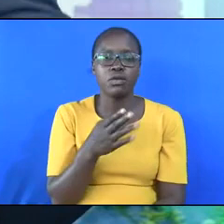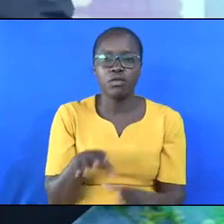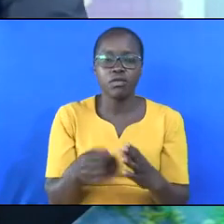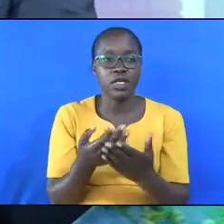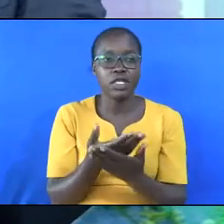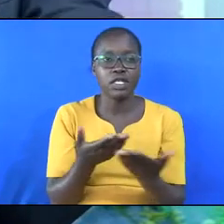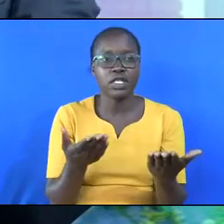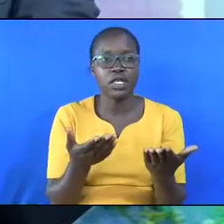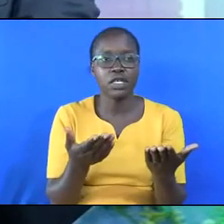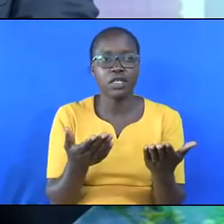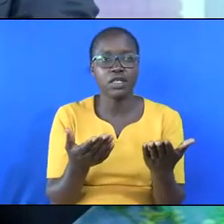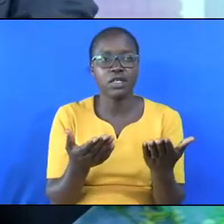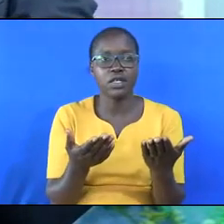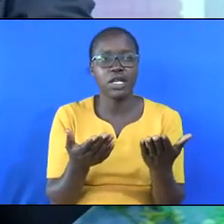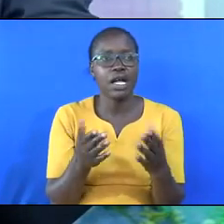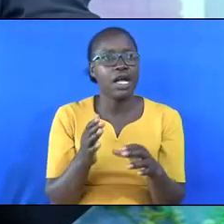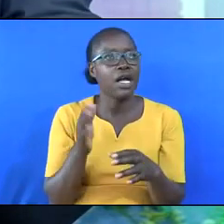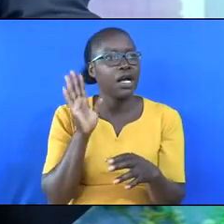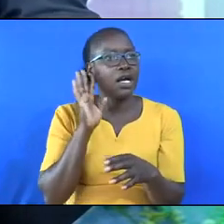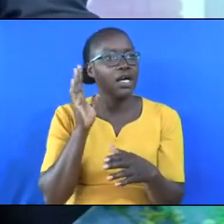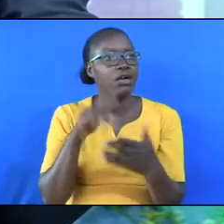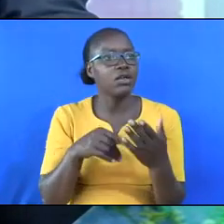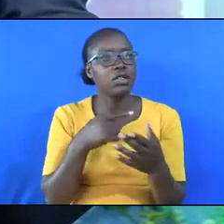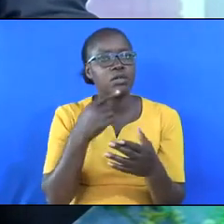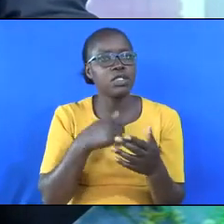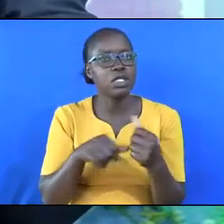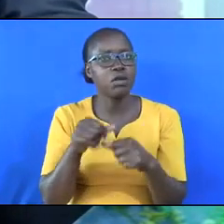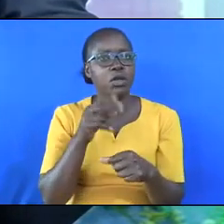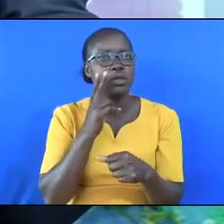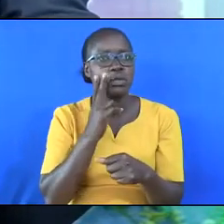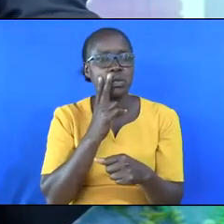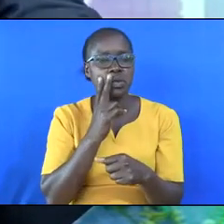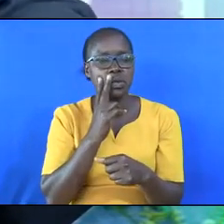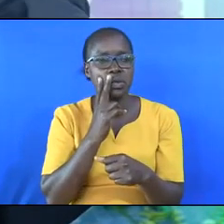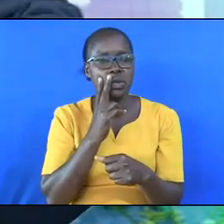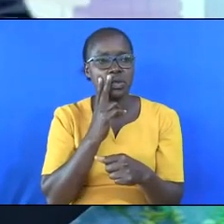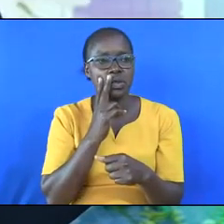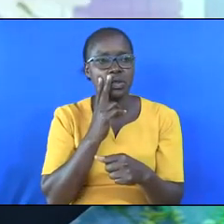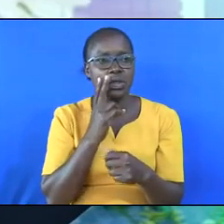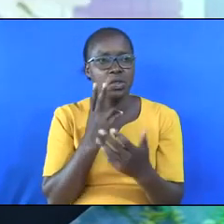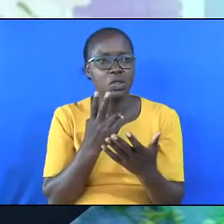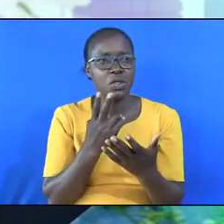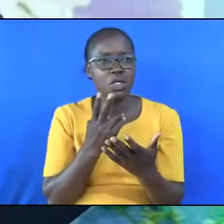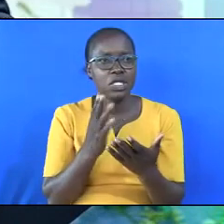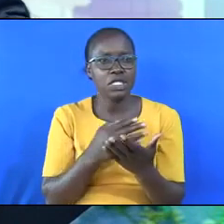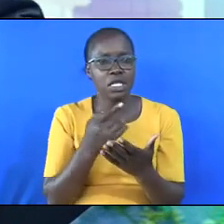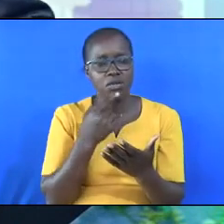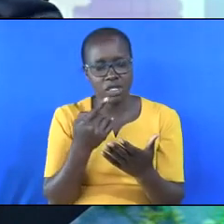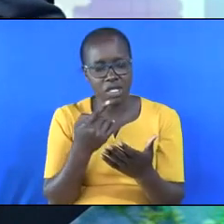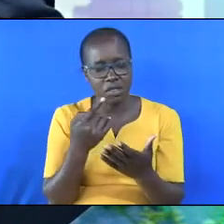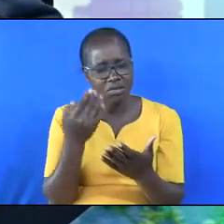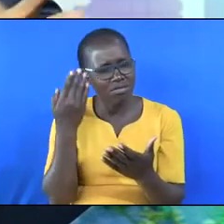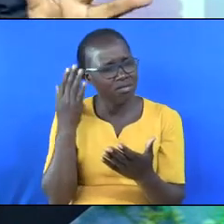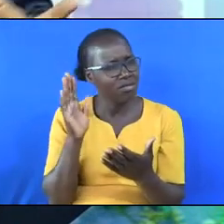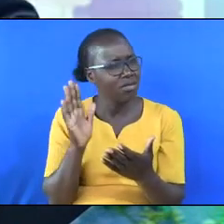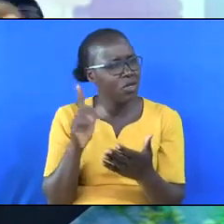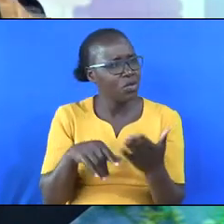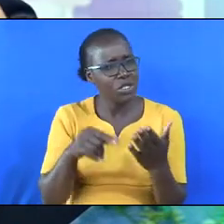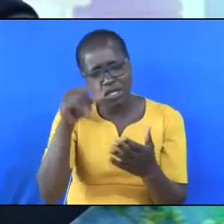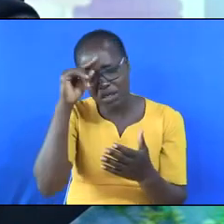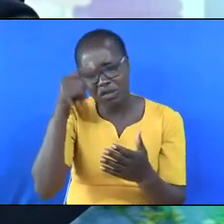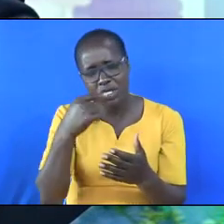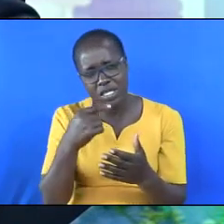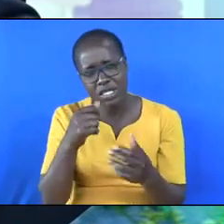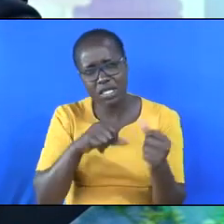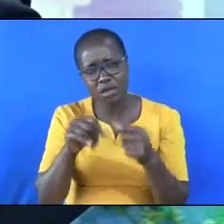You have heard a lot of what has been said about cigarettes. One may say that I only know what the government